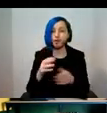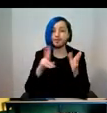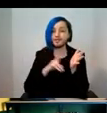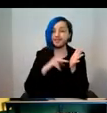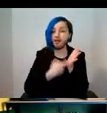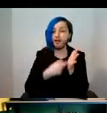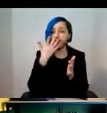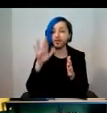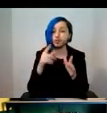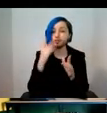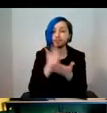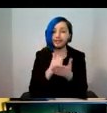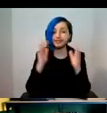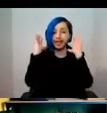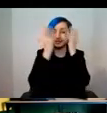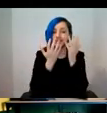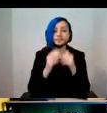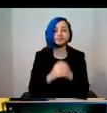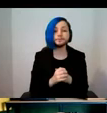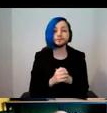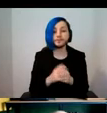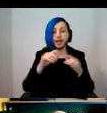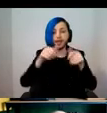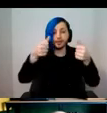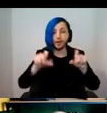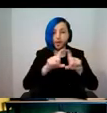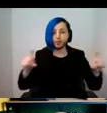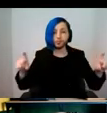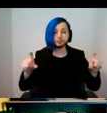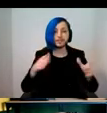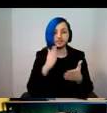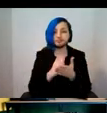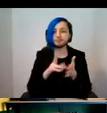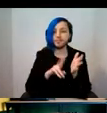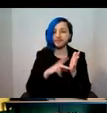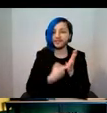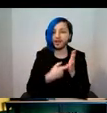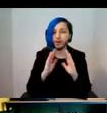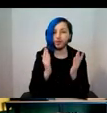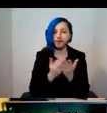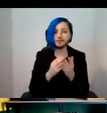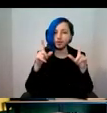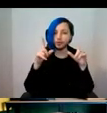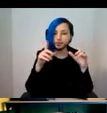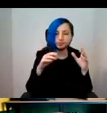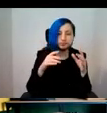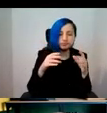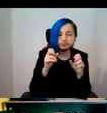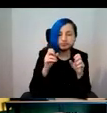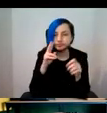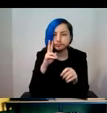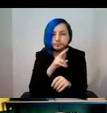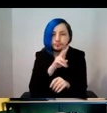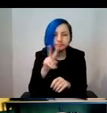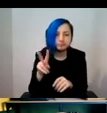And below that we see the virtual reality work itself, which is images of insects and the landscape and